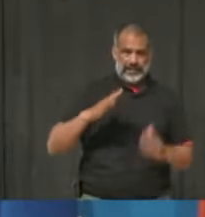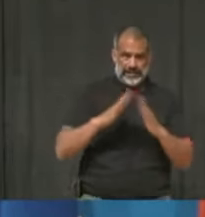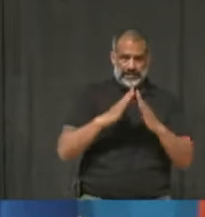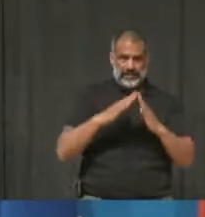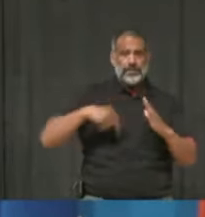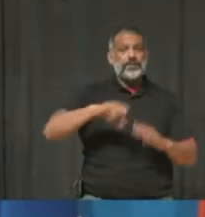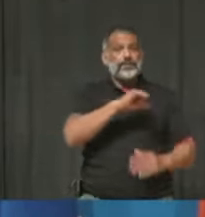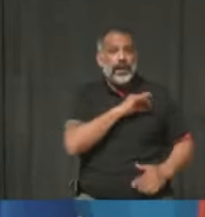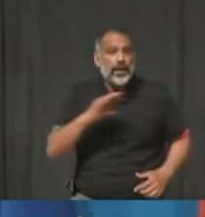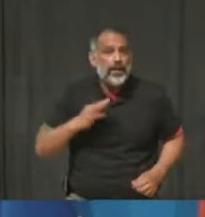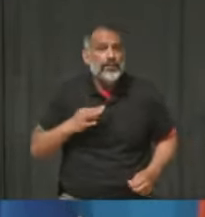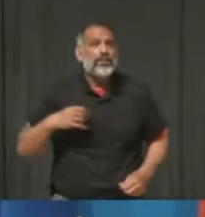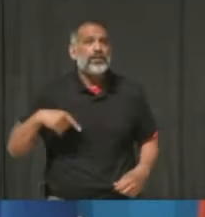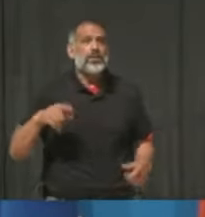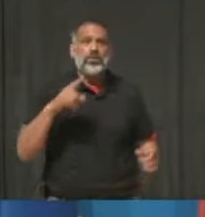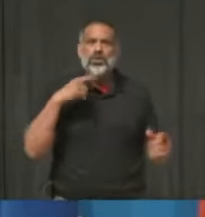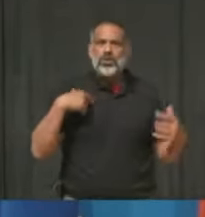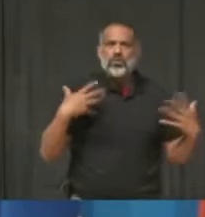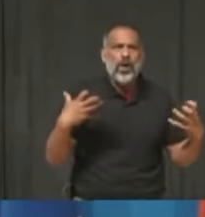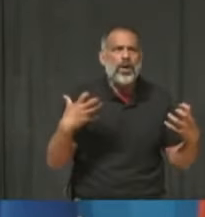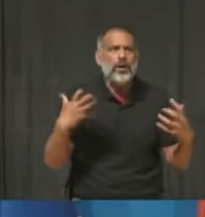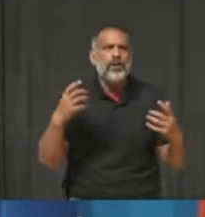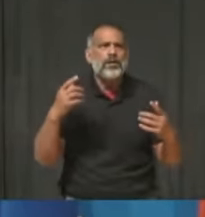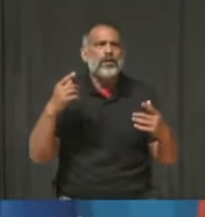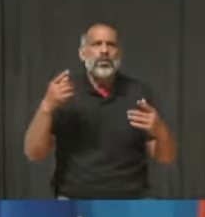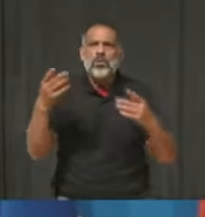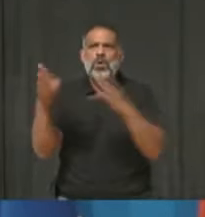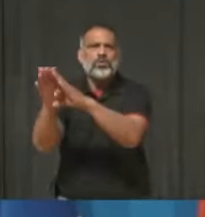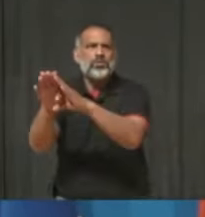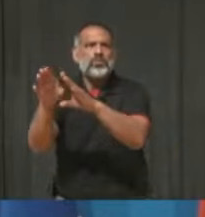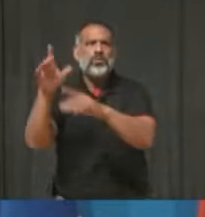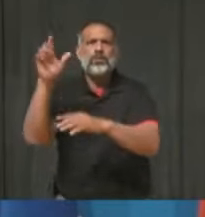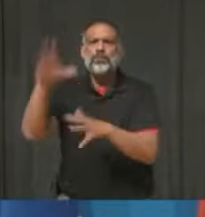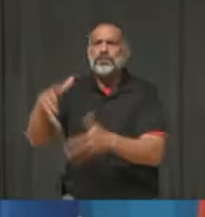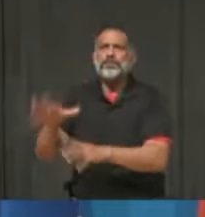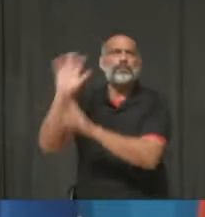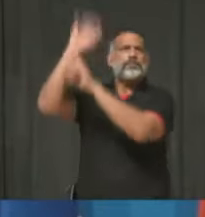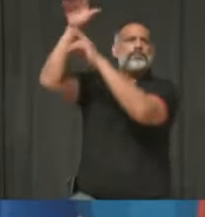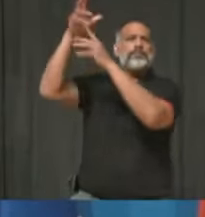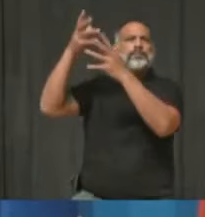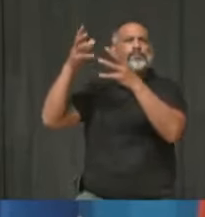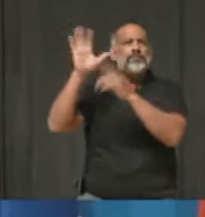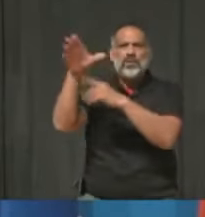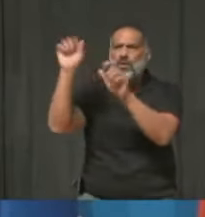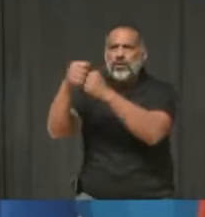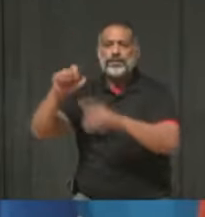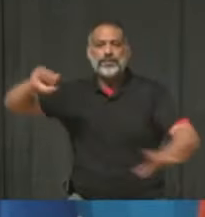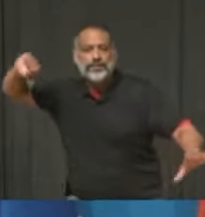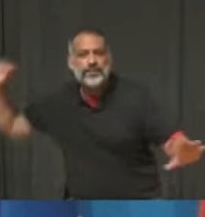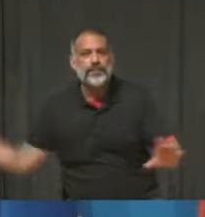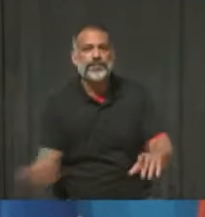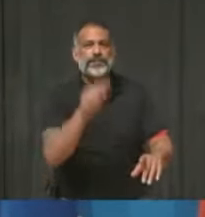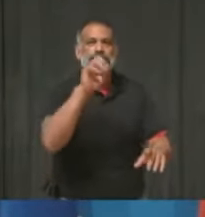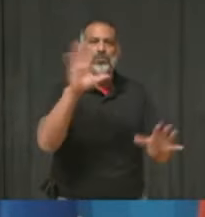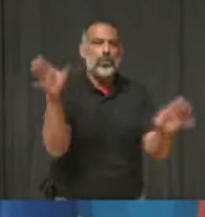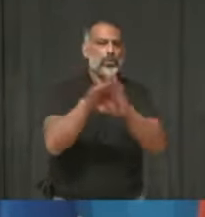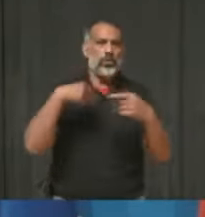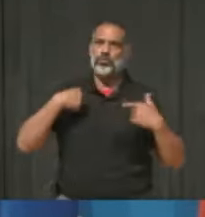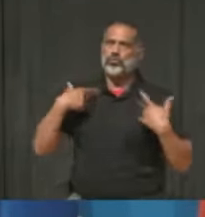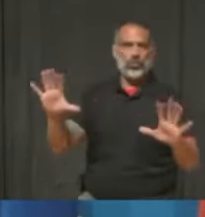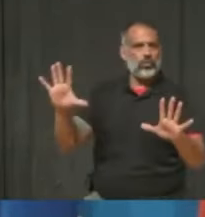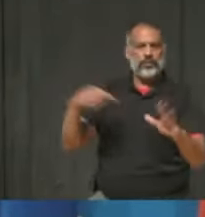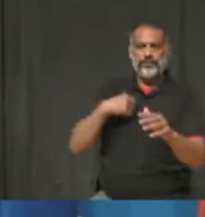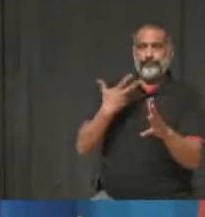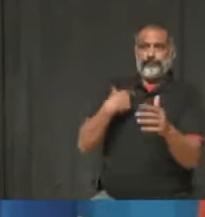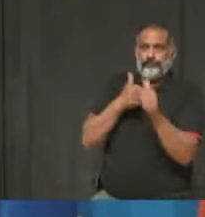or put barriers on our basketball nets. This was a provincial order that the city was obliged to follow. I